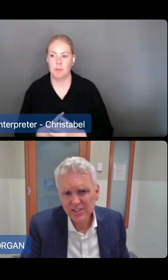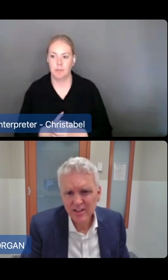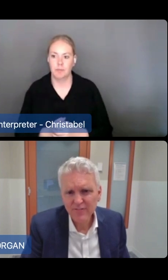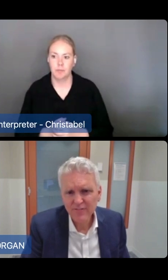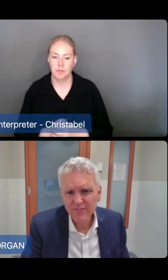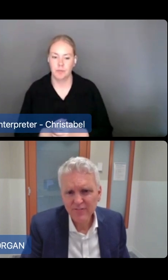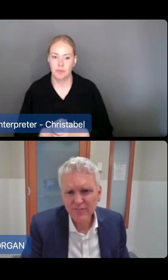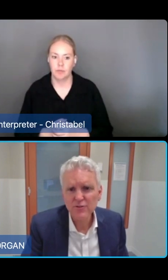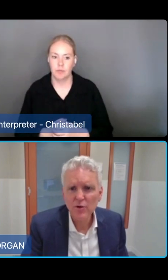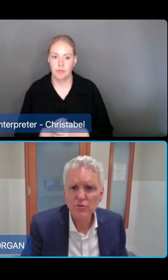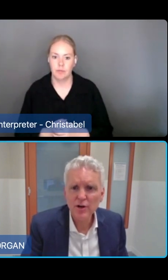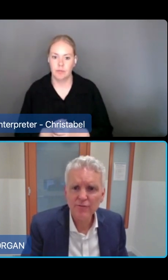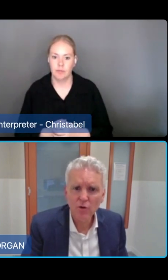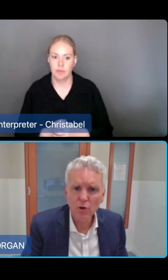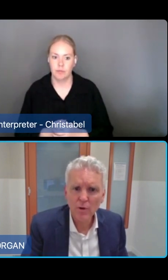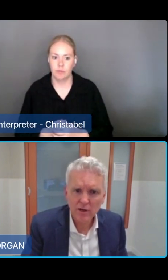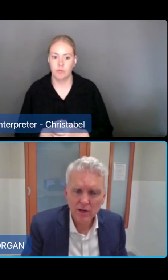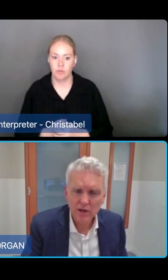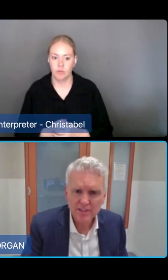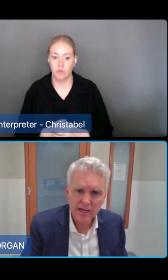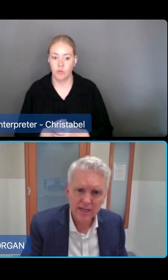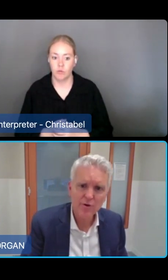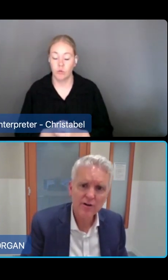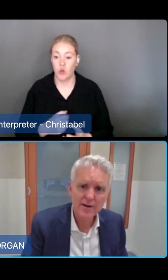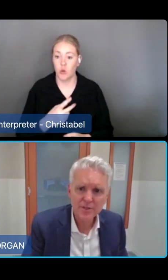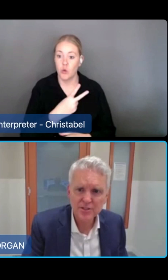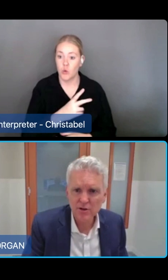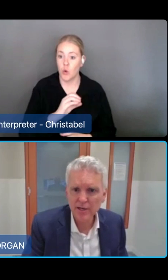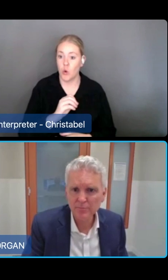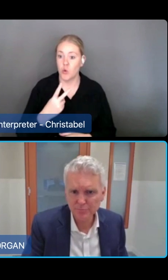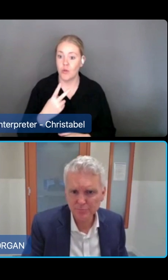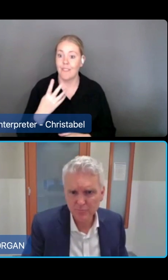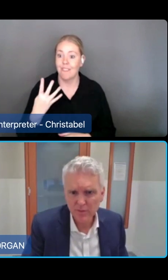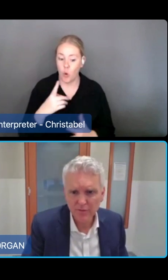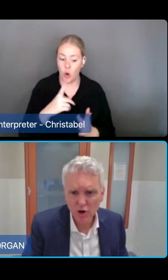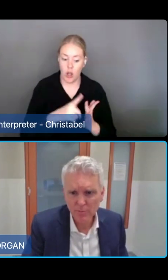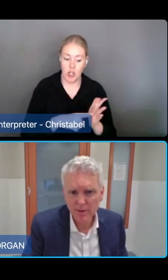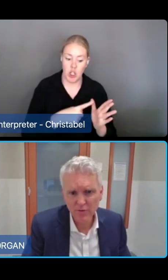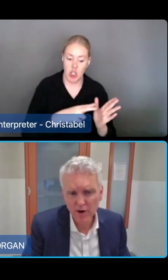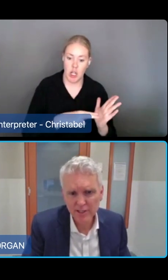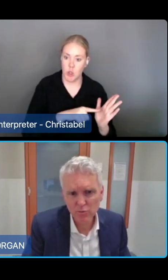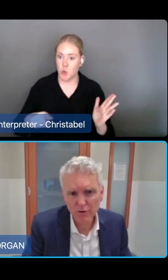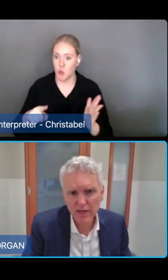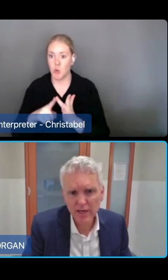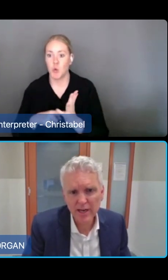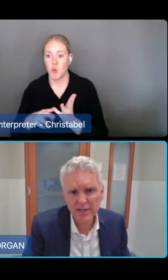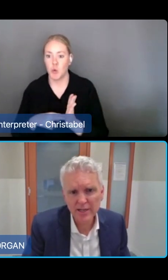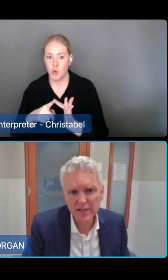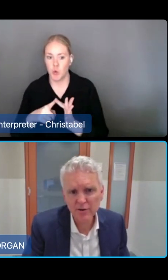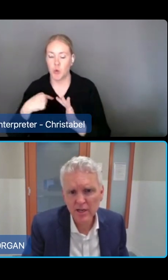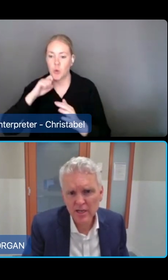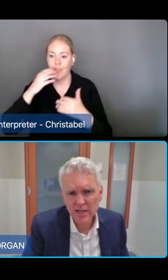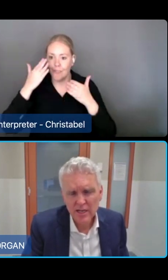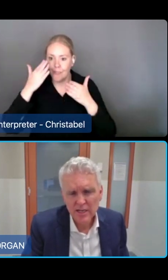And as I said, in the first six months of 2024, we're going to be settling the program design that home care providers will need. And